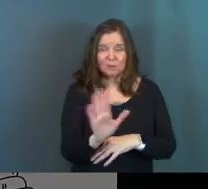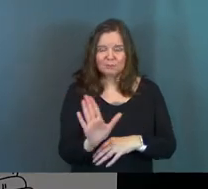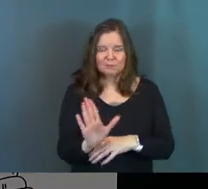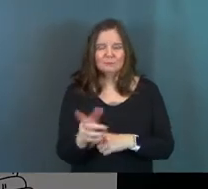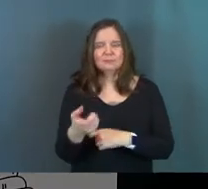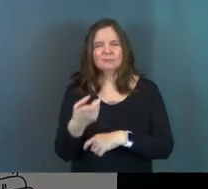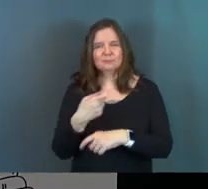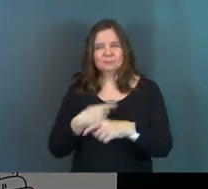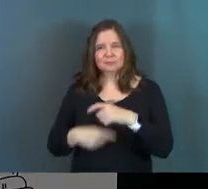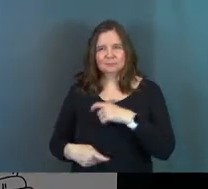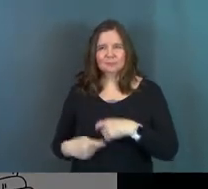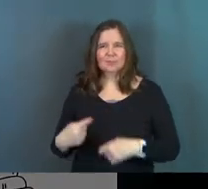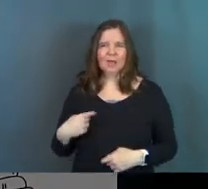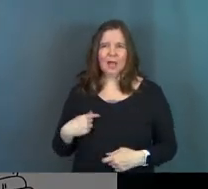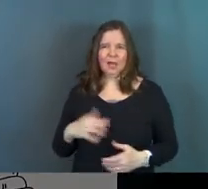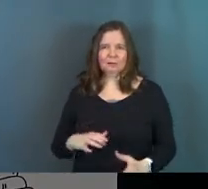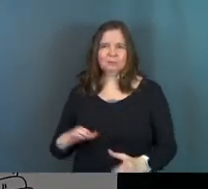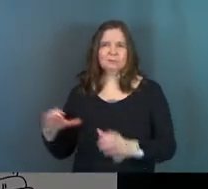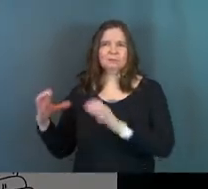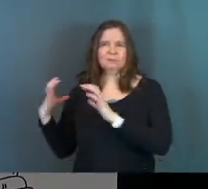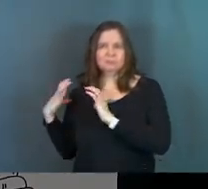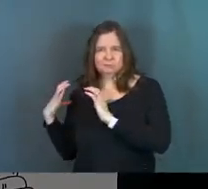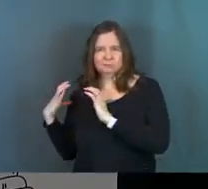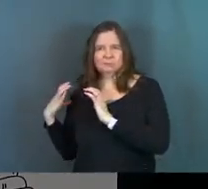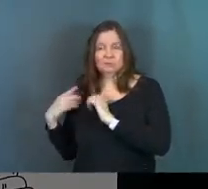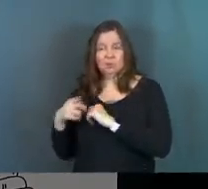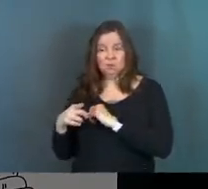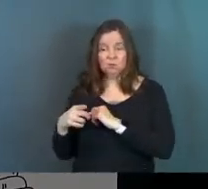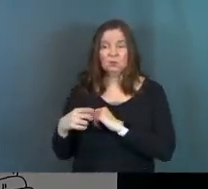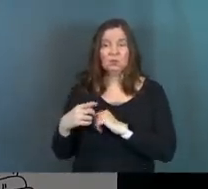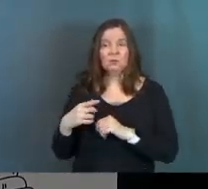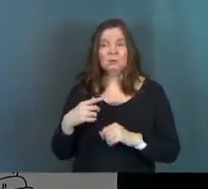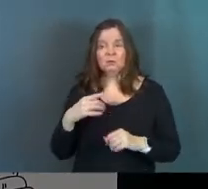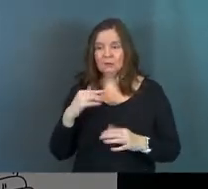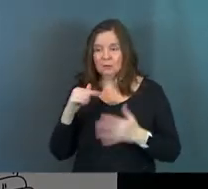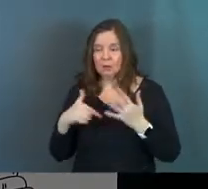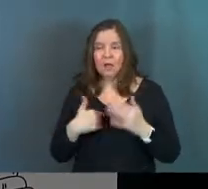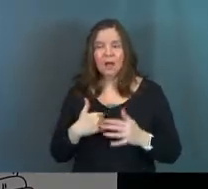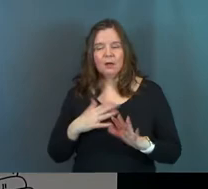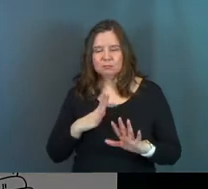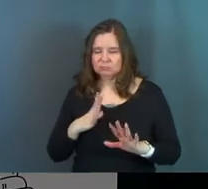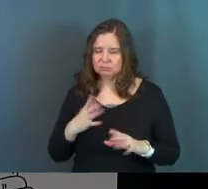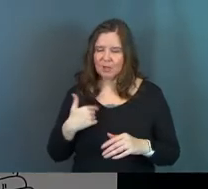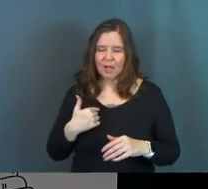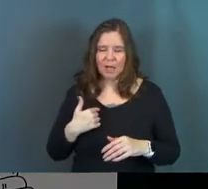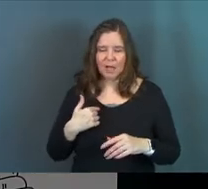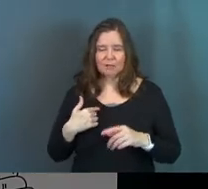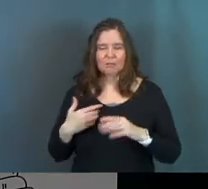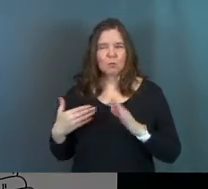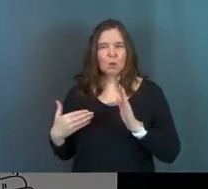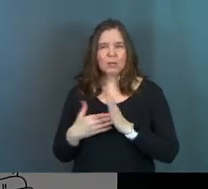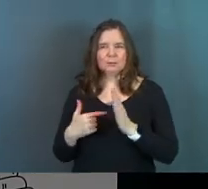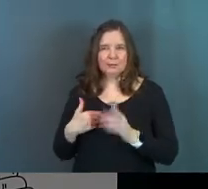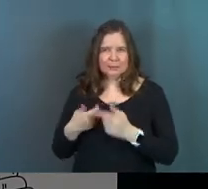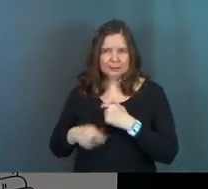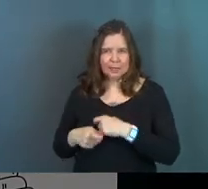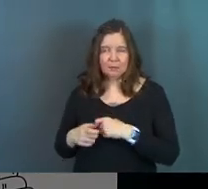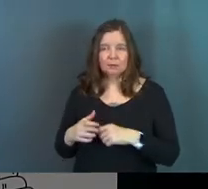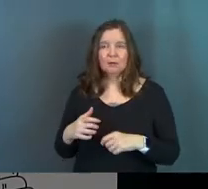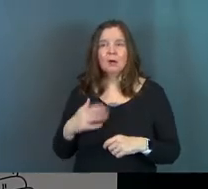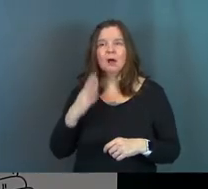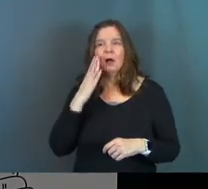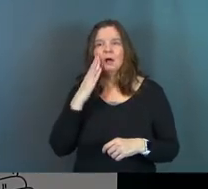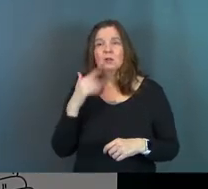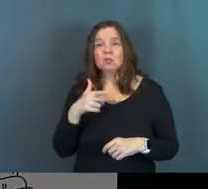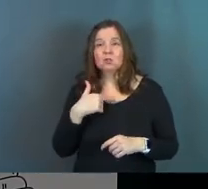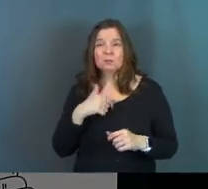real freaked out. Don't worry about it. I'll take that place. You should be betrayed. Don't worry about it. I'll let somebody betray me instead. I'll do that for you. You know